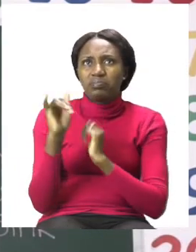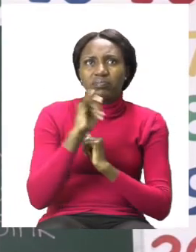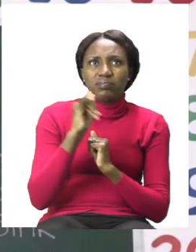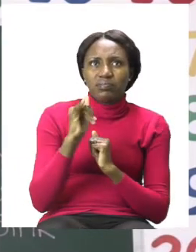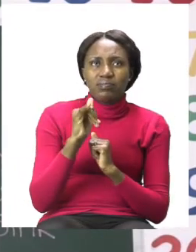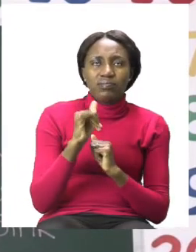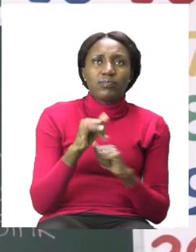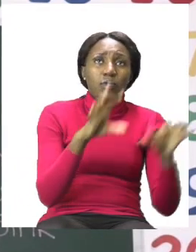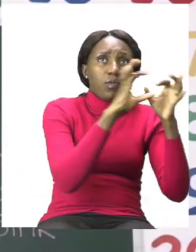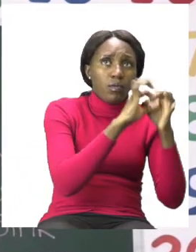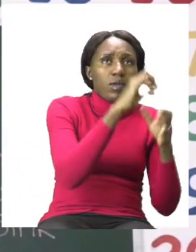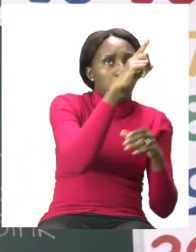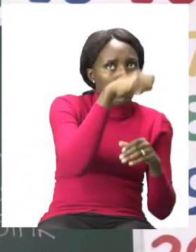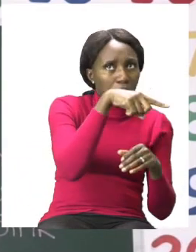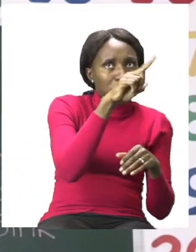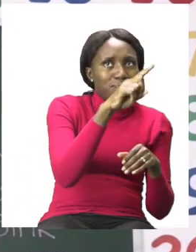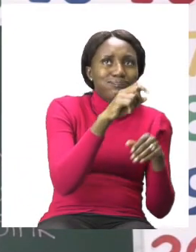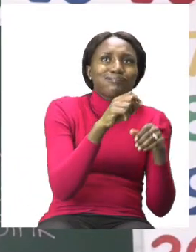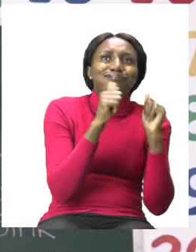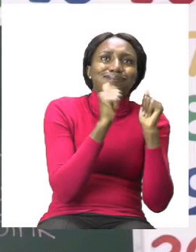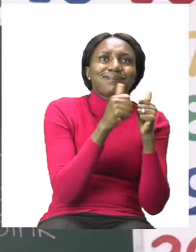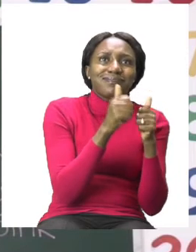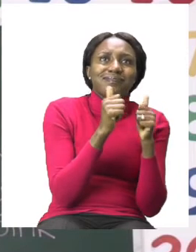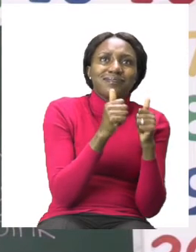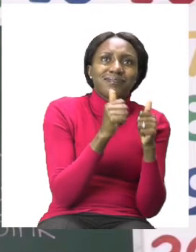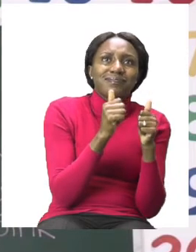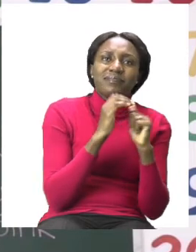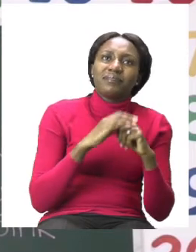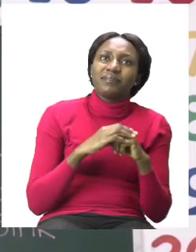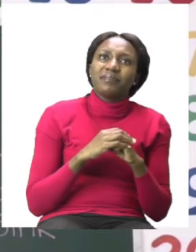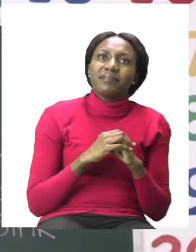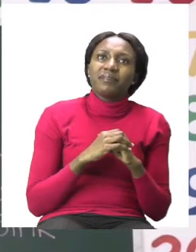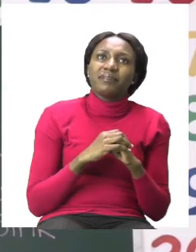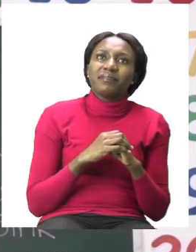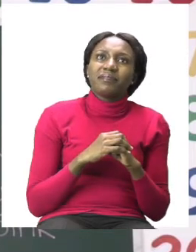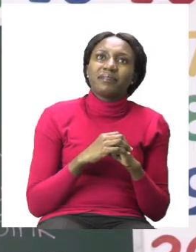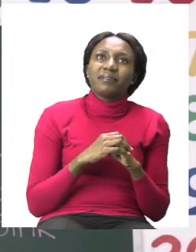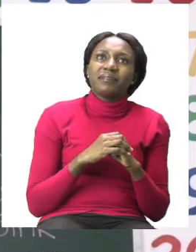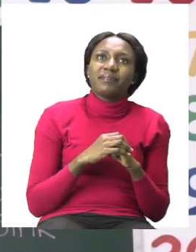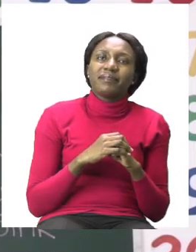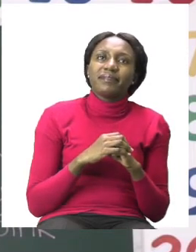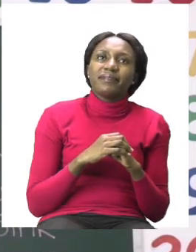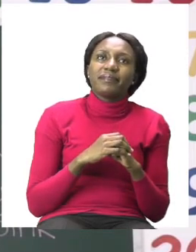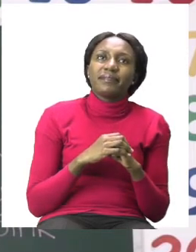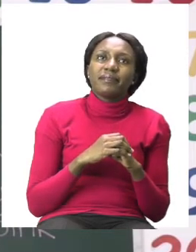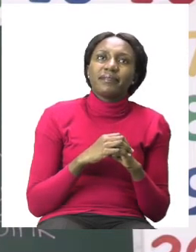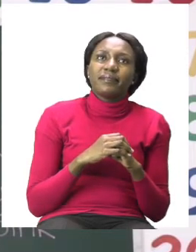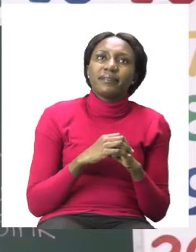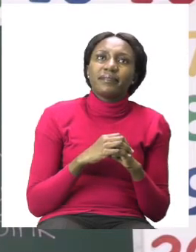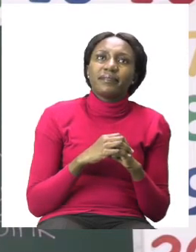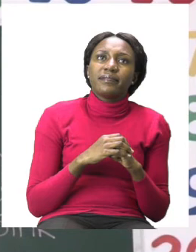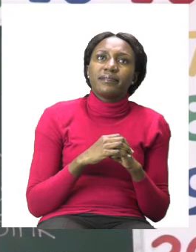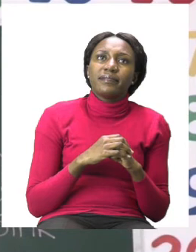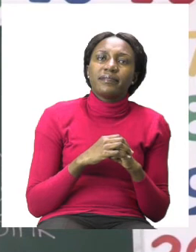at home good job. So we're going to put and paste it there. The next one that we